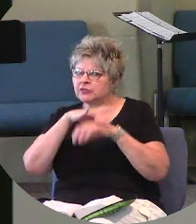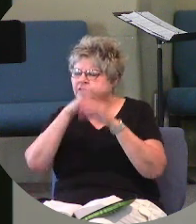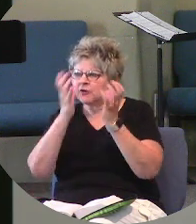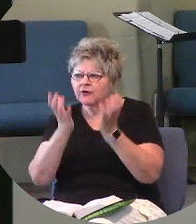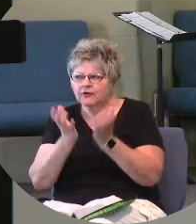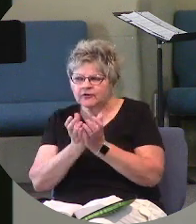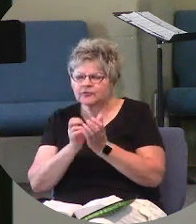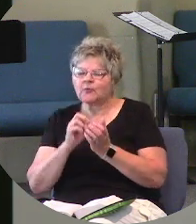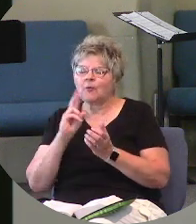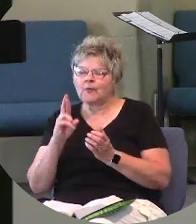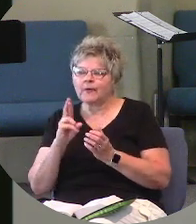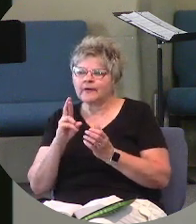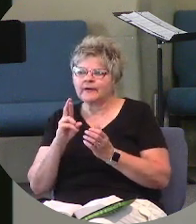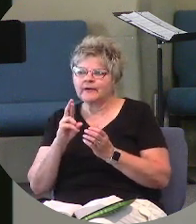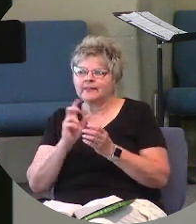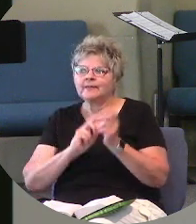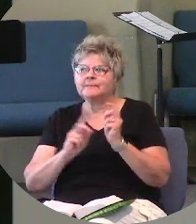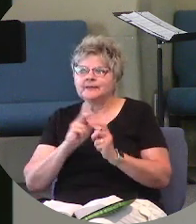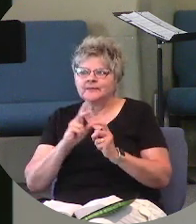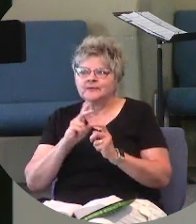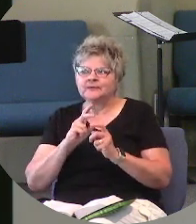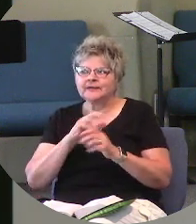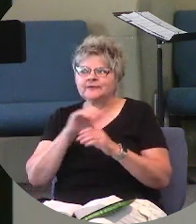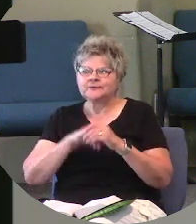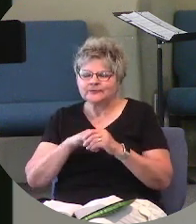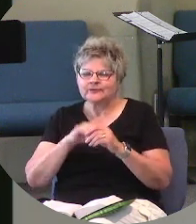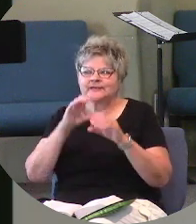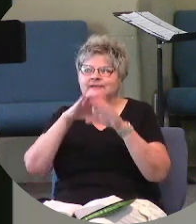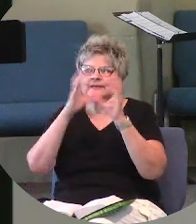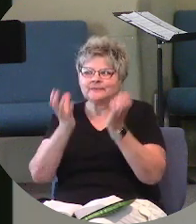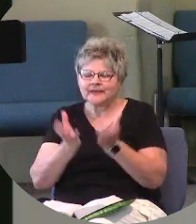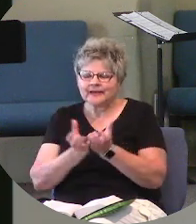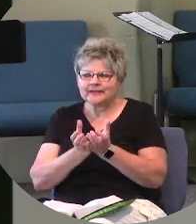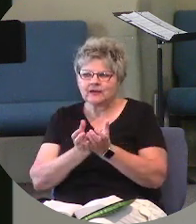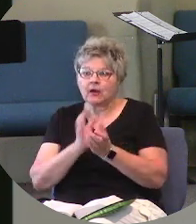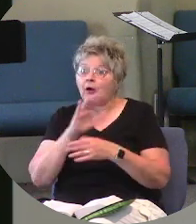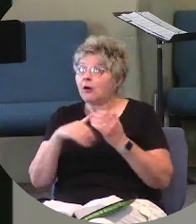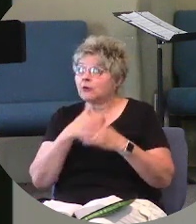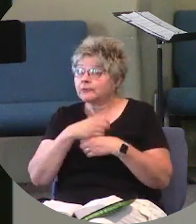inhabitants of the planet? Is He talking about all creation?